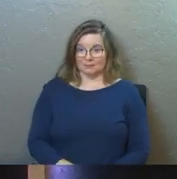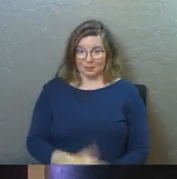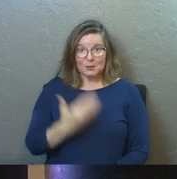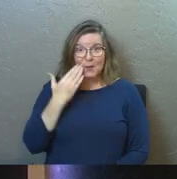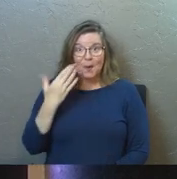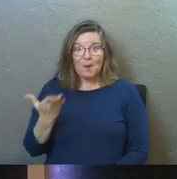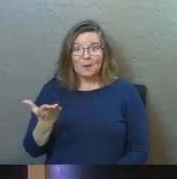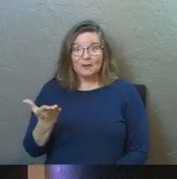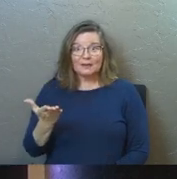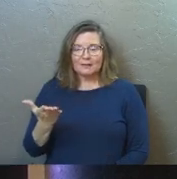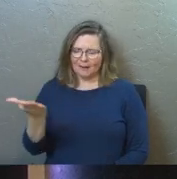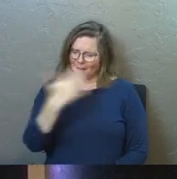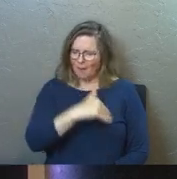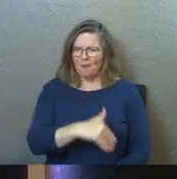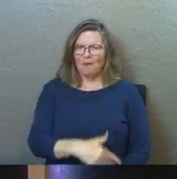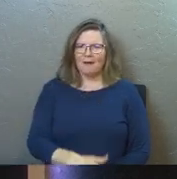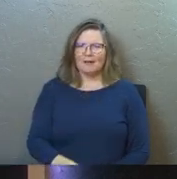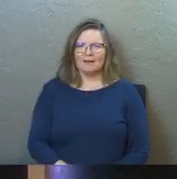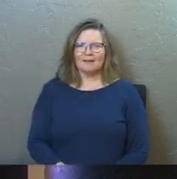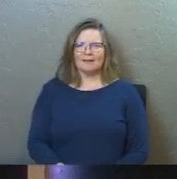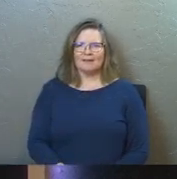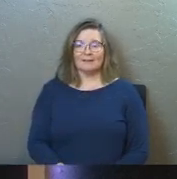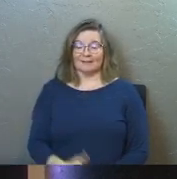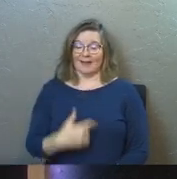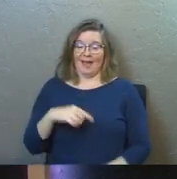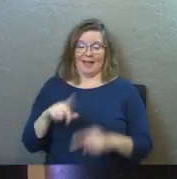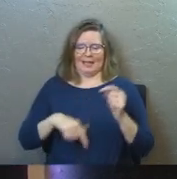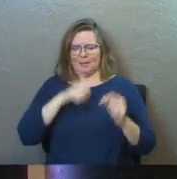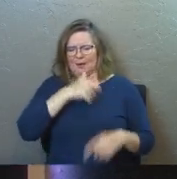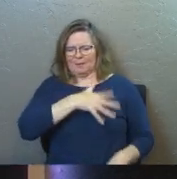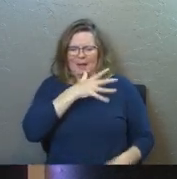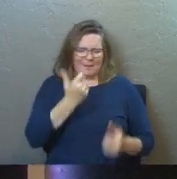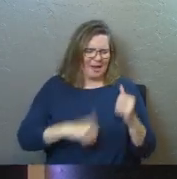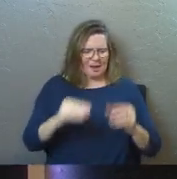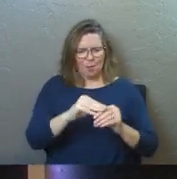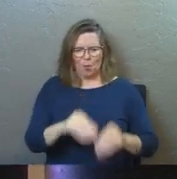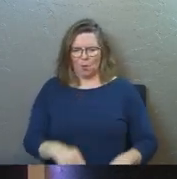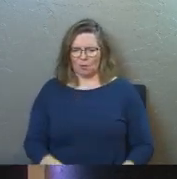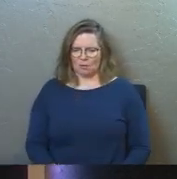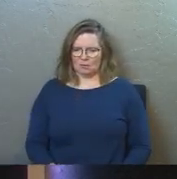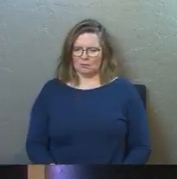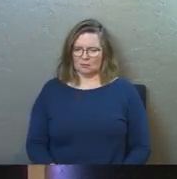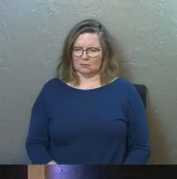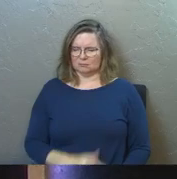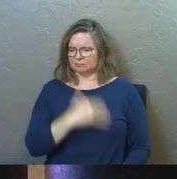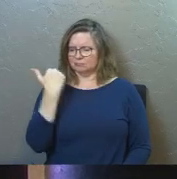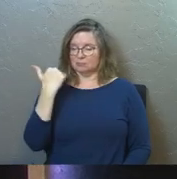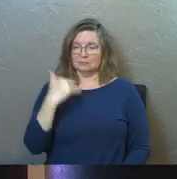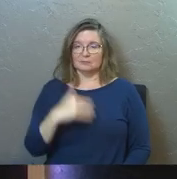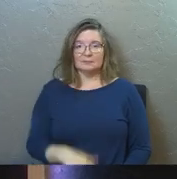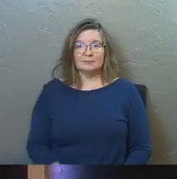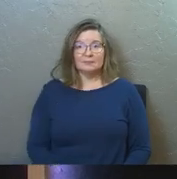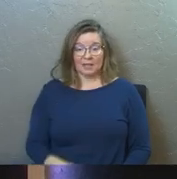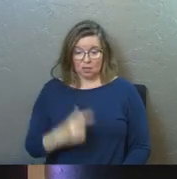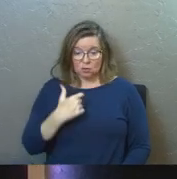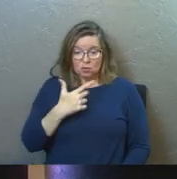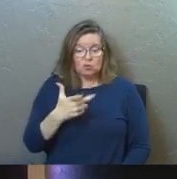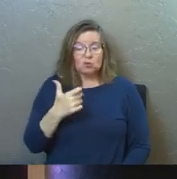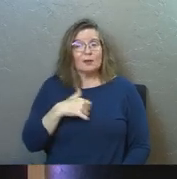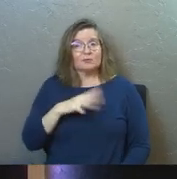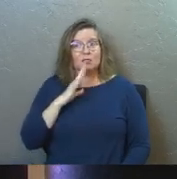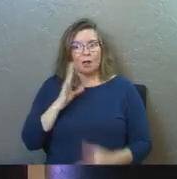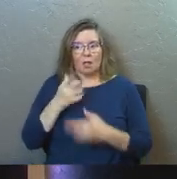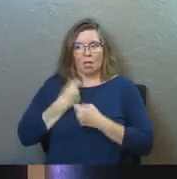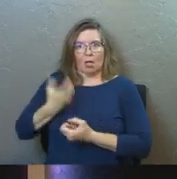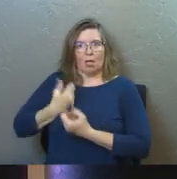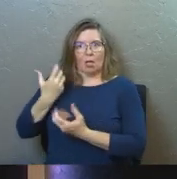you know, come on, I can't put up with mom anymore, and you just, you got